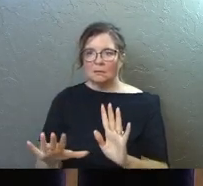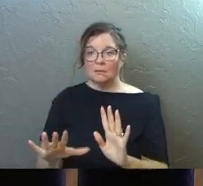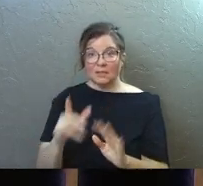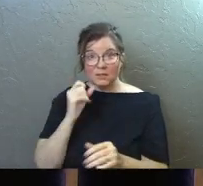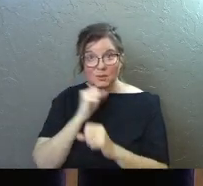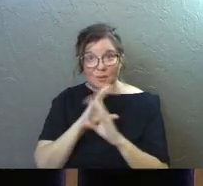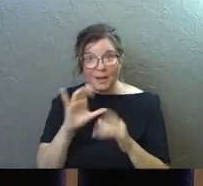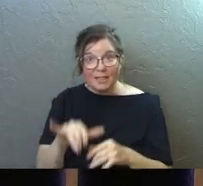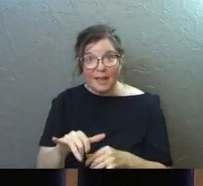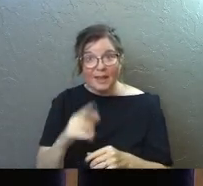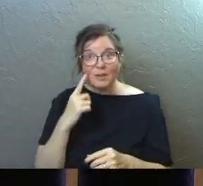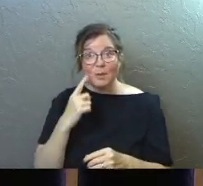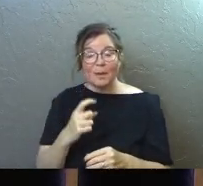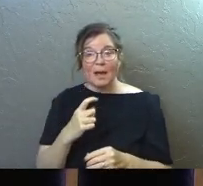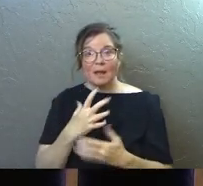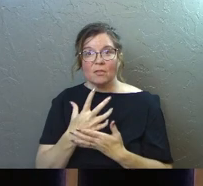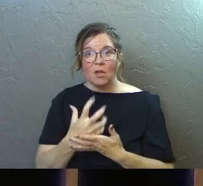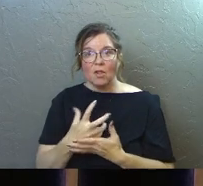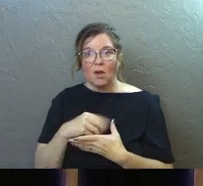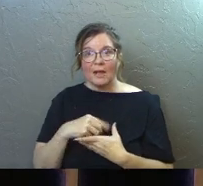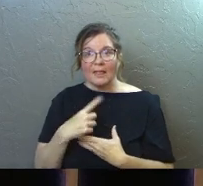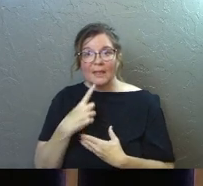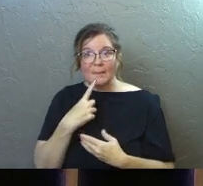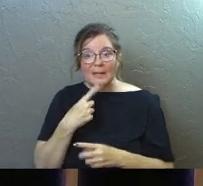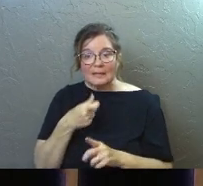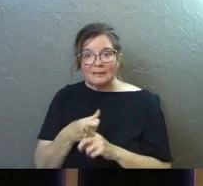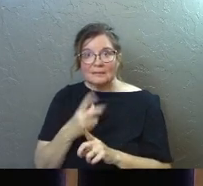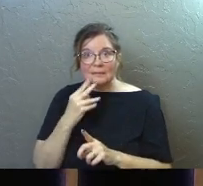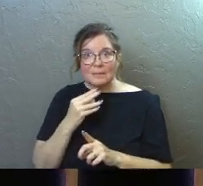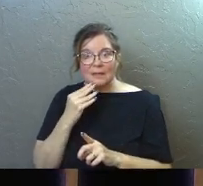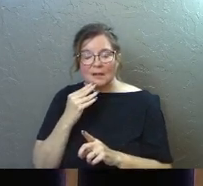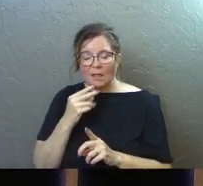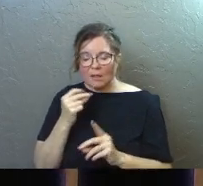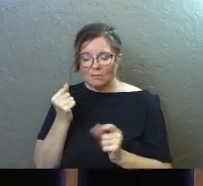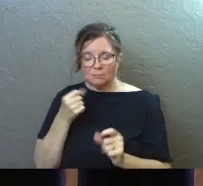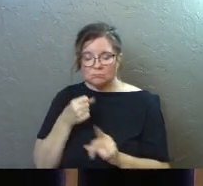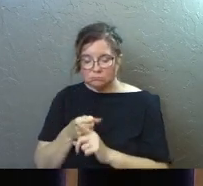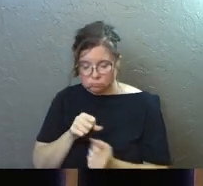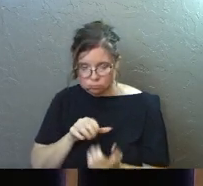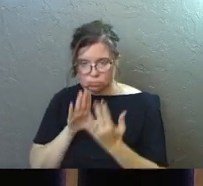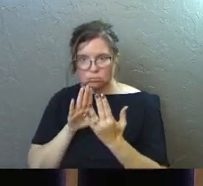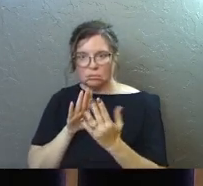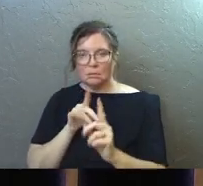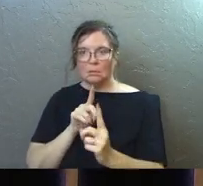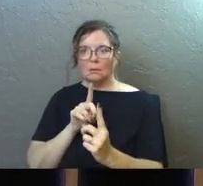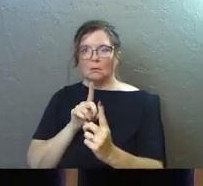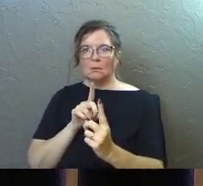that? Can you imagine the longing and the missing that he went through? And all of a sudden, there he is.